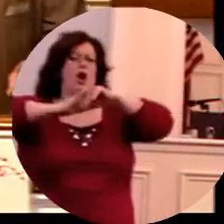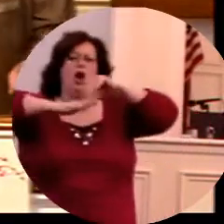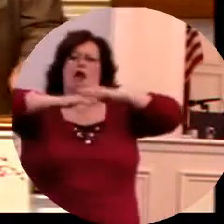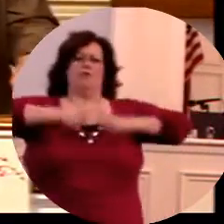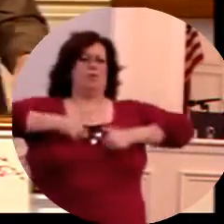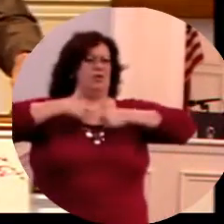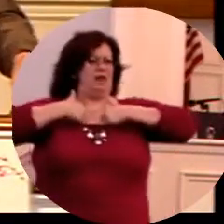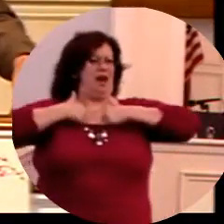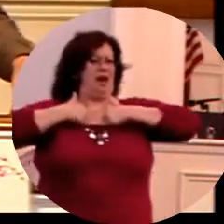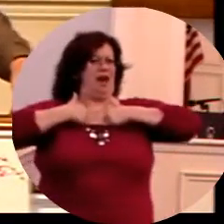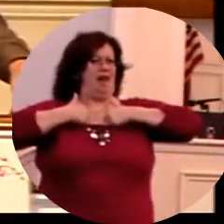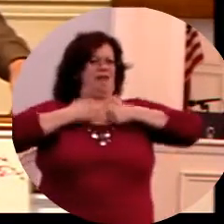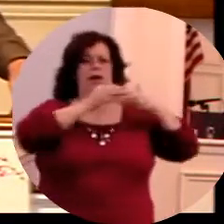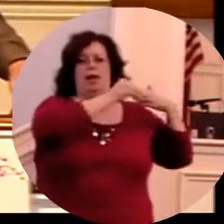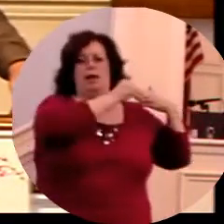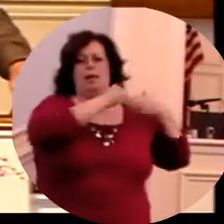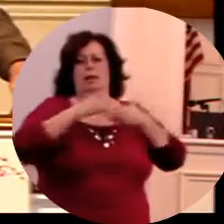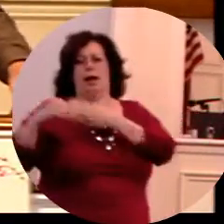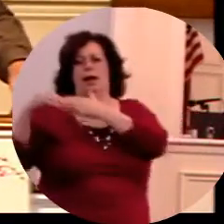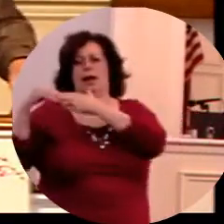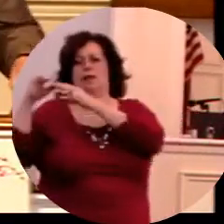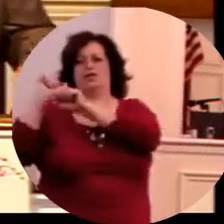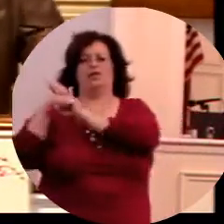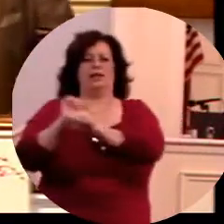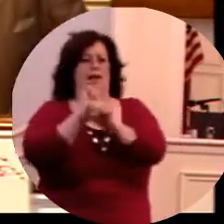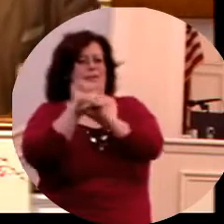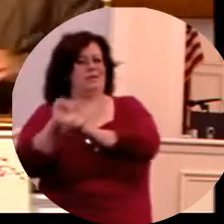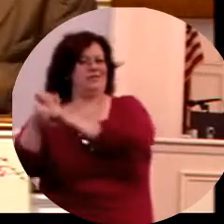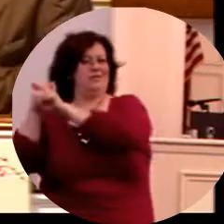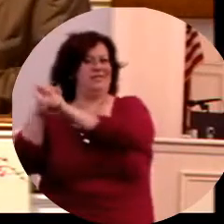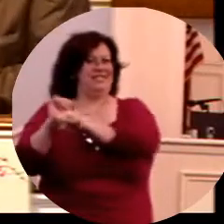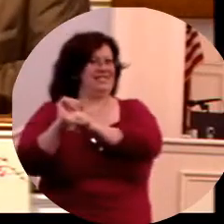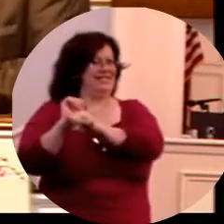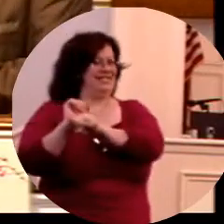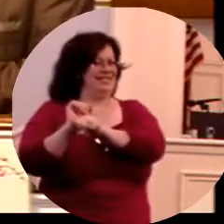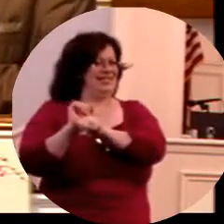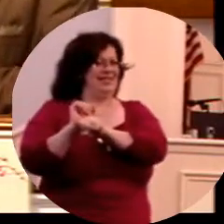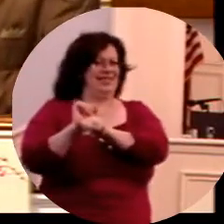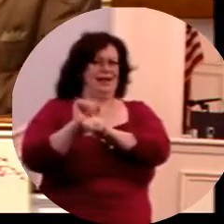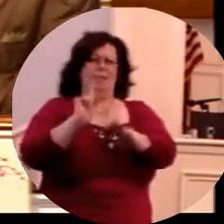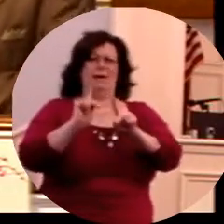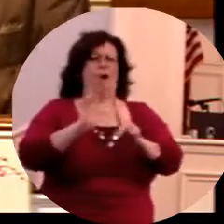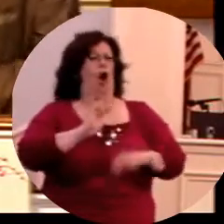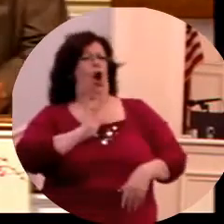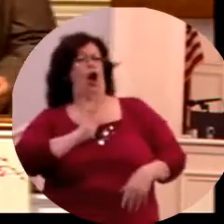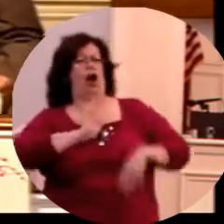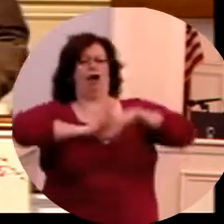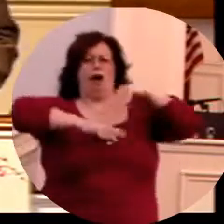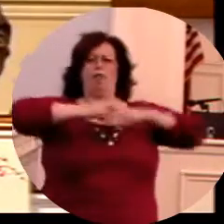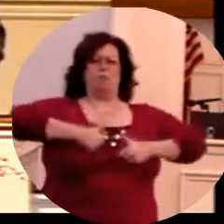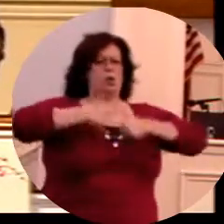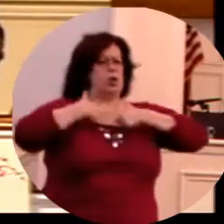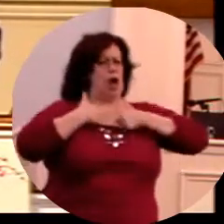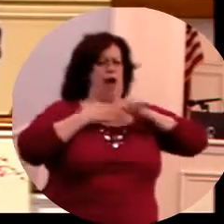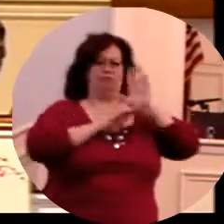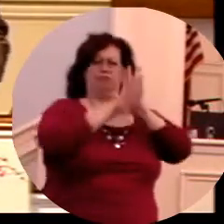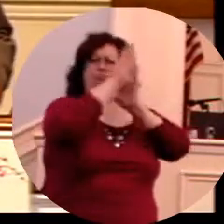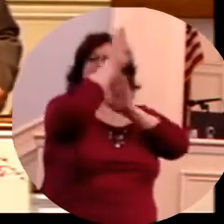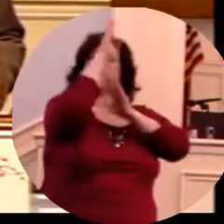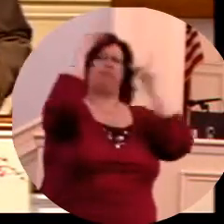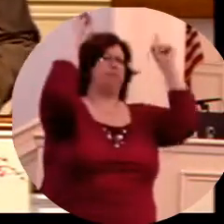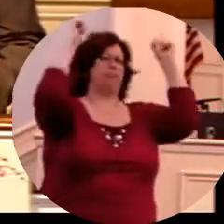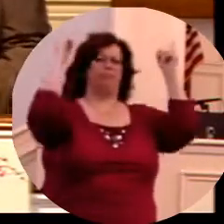produced captivity. I want you to write that down if you're taking notes. They were days when prosperity